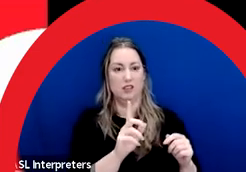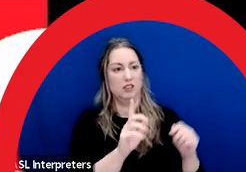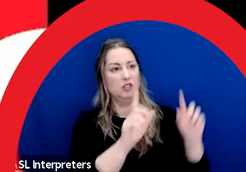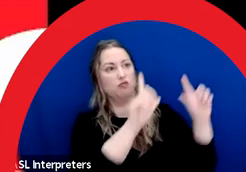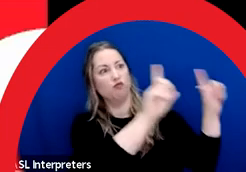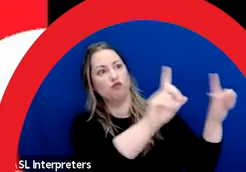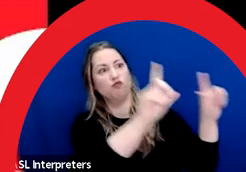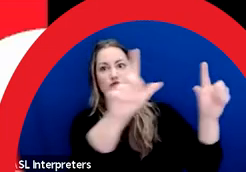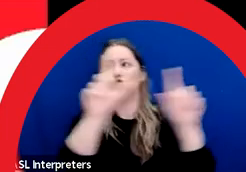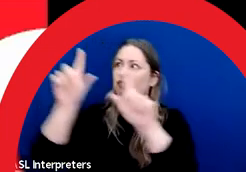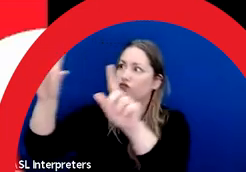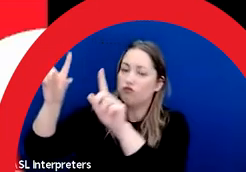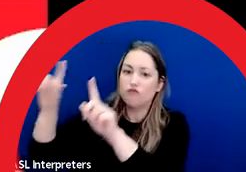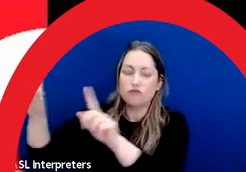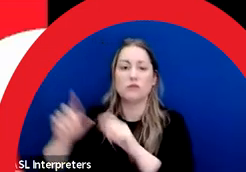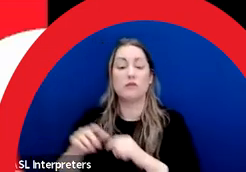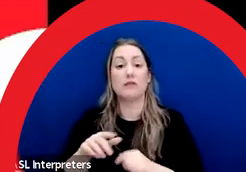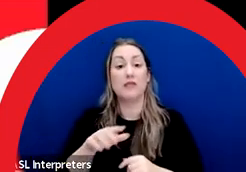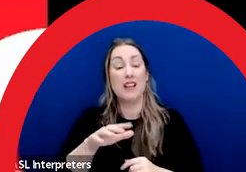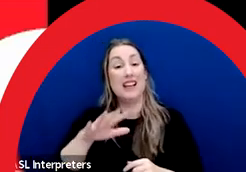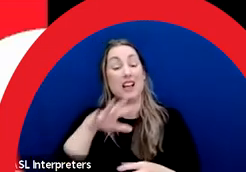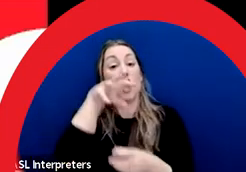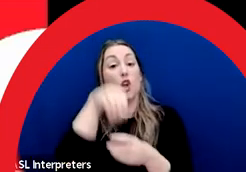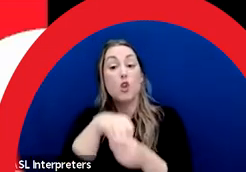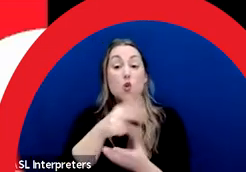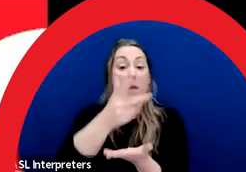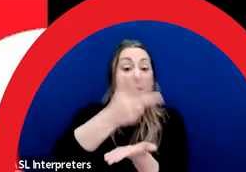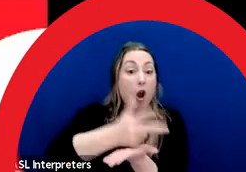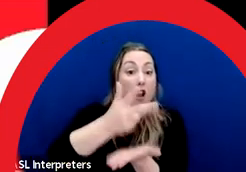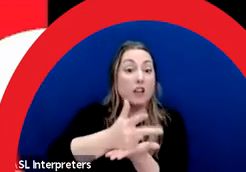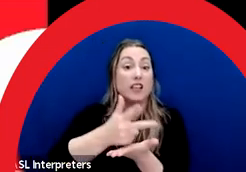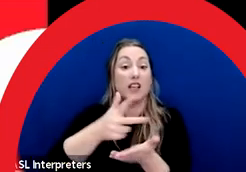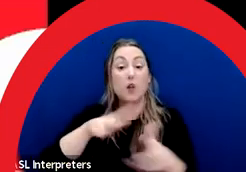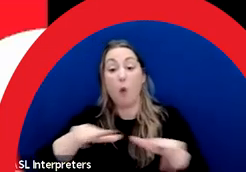areas are not considered part of the available painting area.